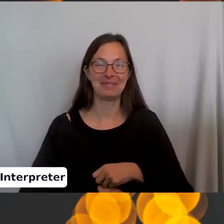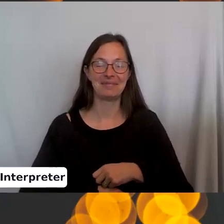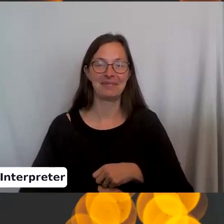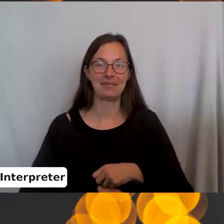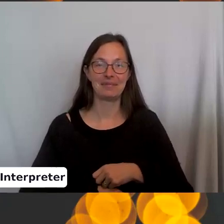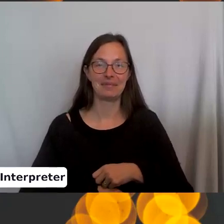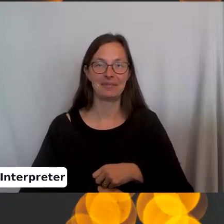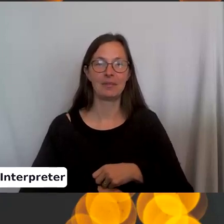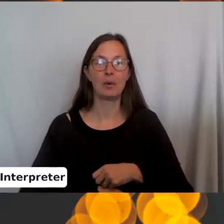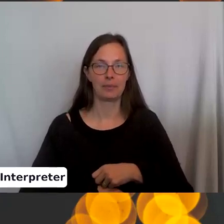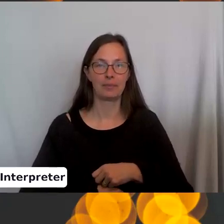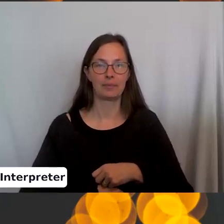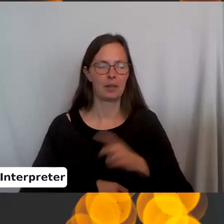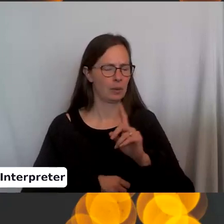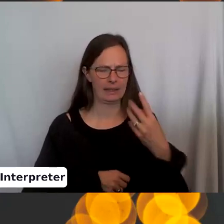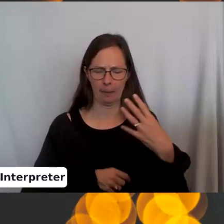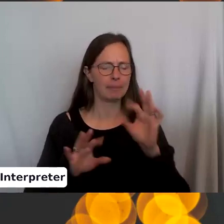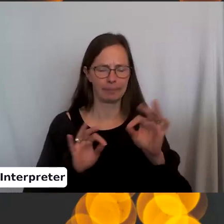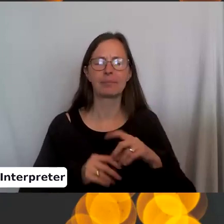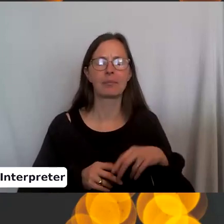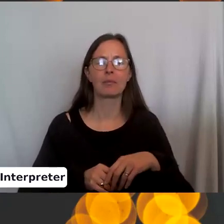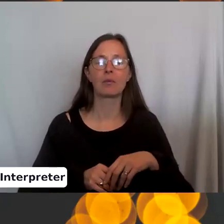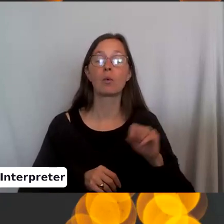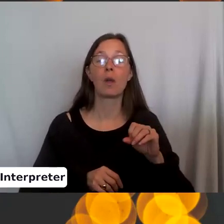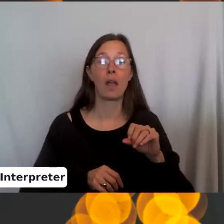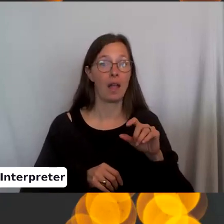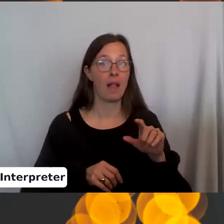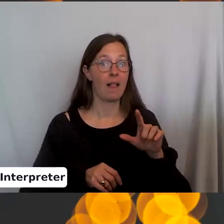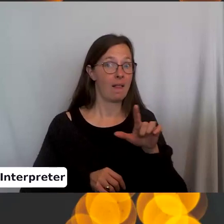where's the camera? There we go. So left to right.